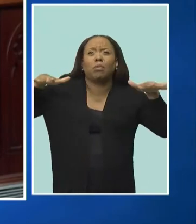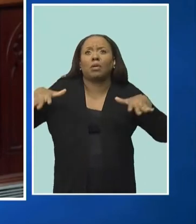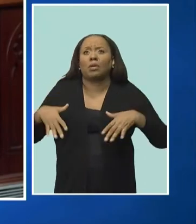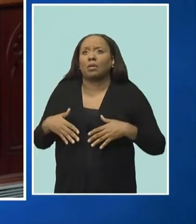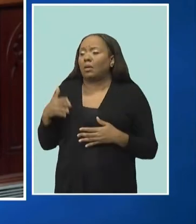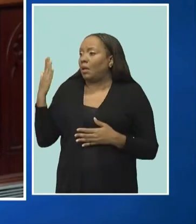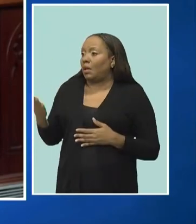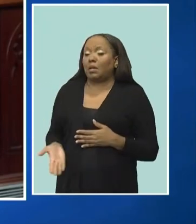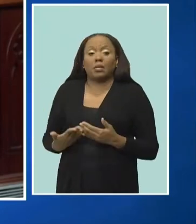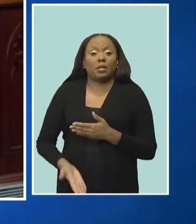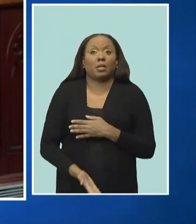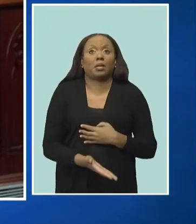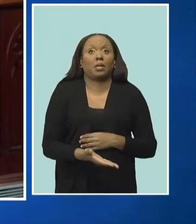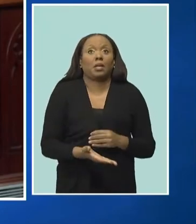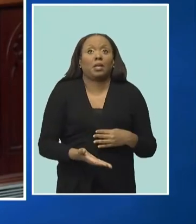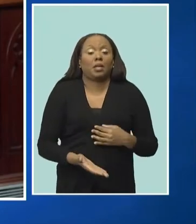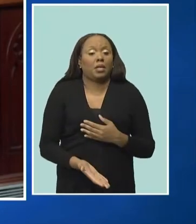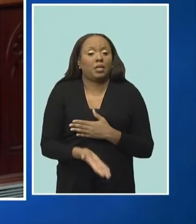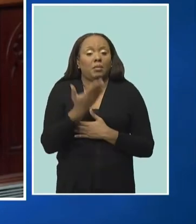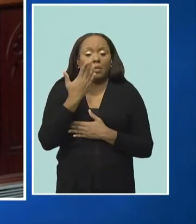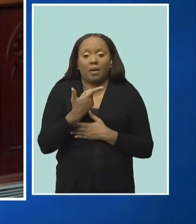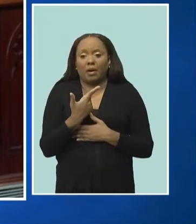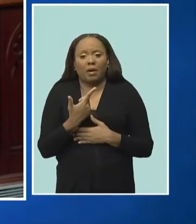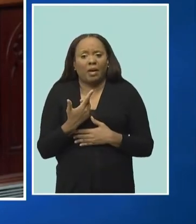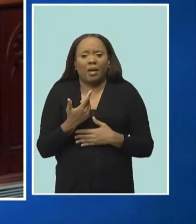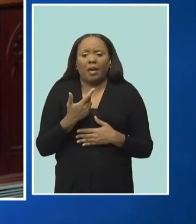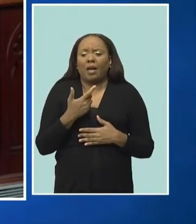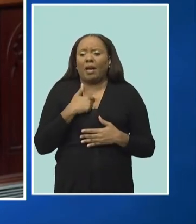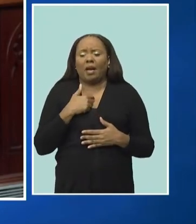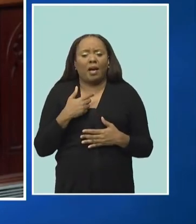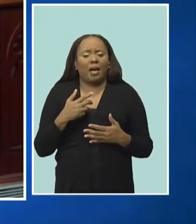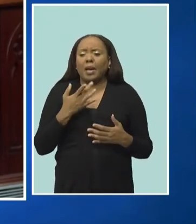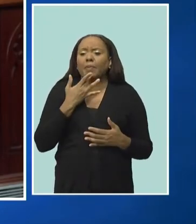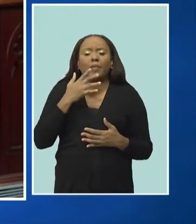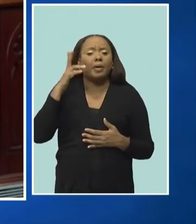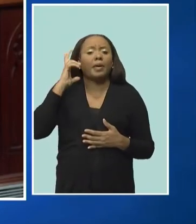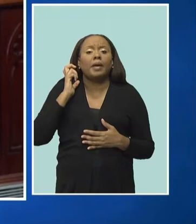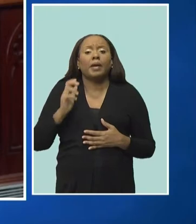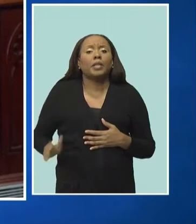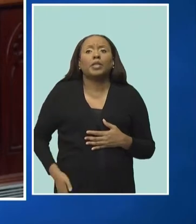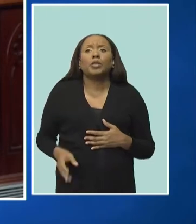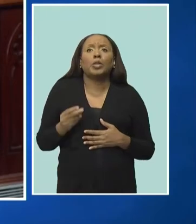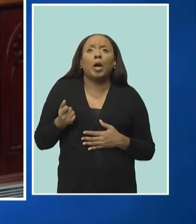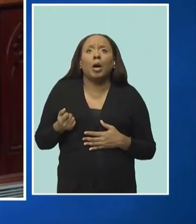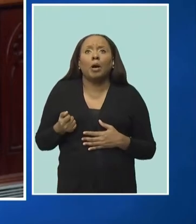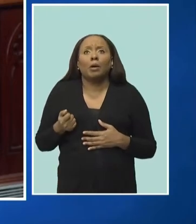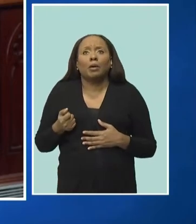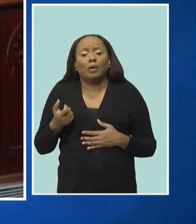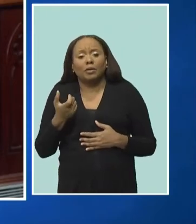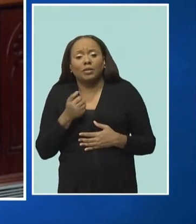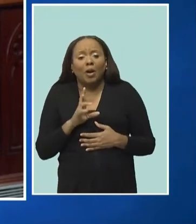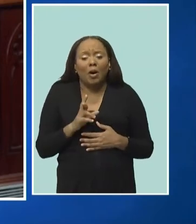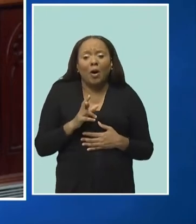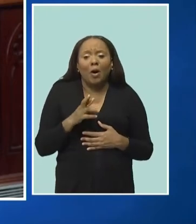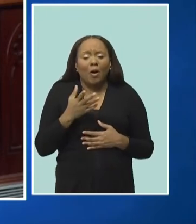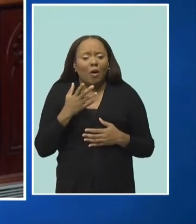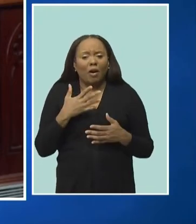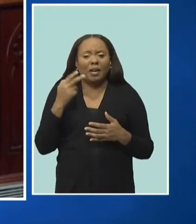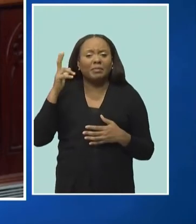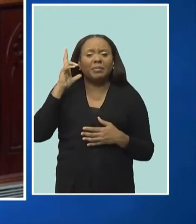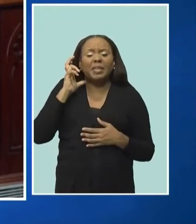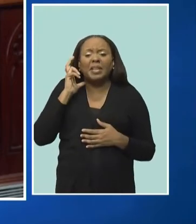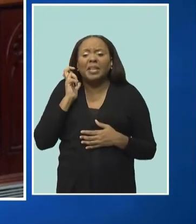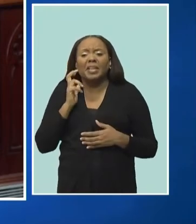village where I live, where I rather hear my dog and hear the sheep and the goats and people shout for me. walk in, pa-pa-pa-pa-pa-pa, from Sturgis Corner.